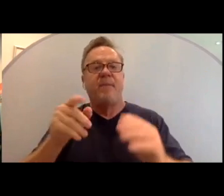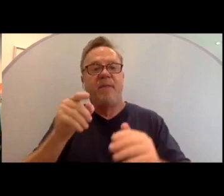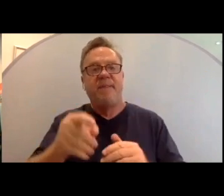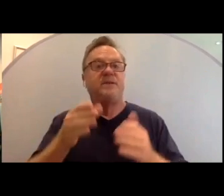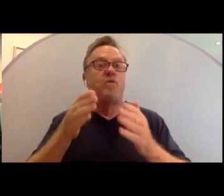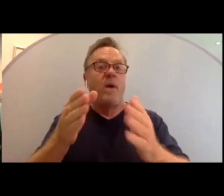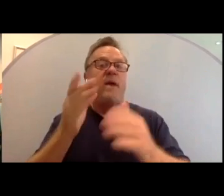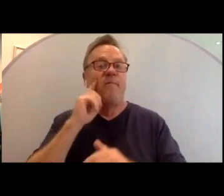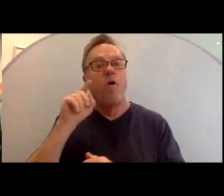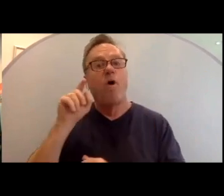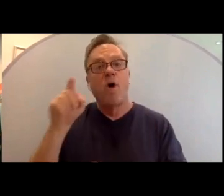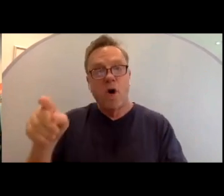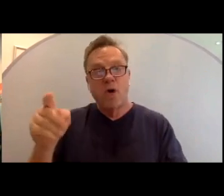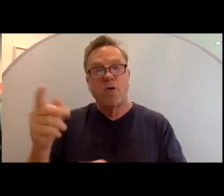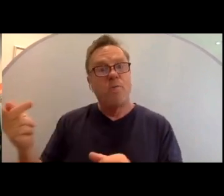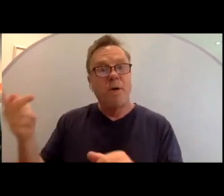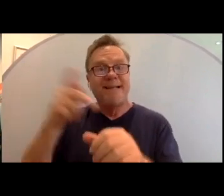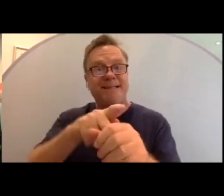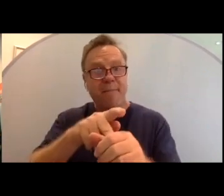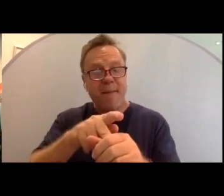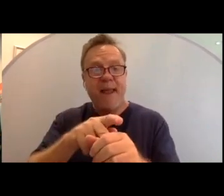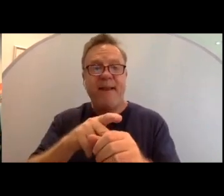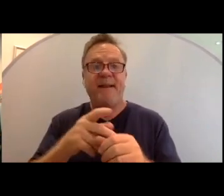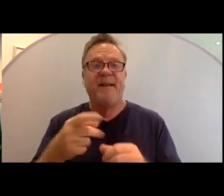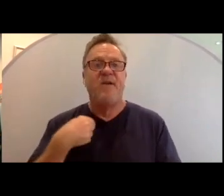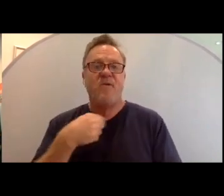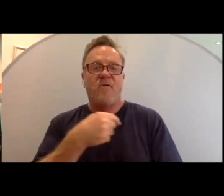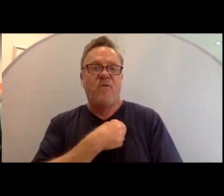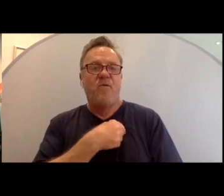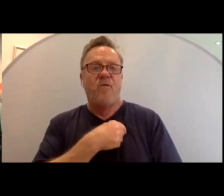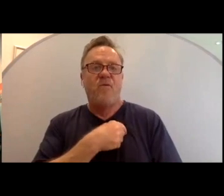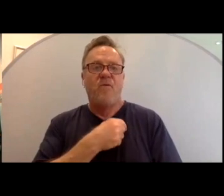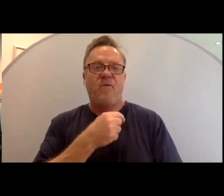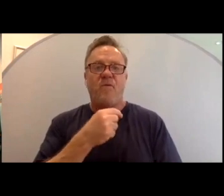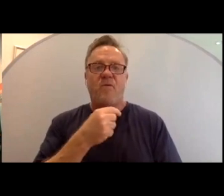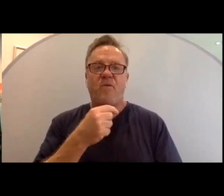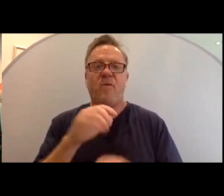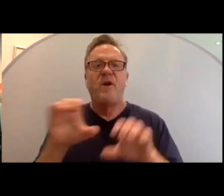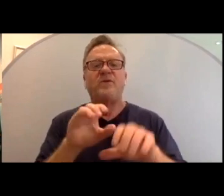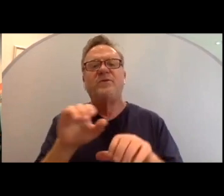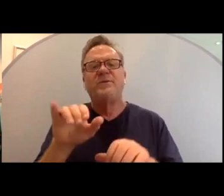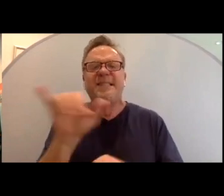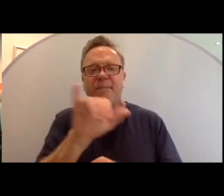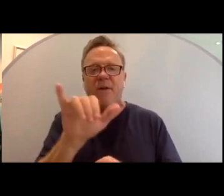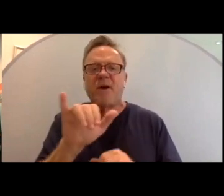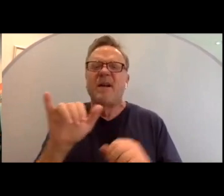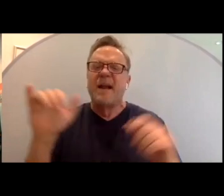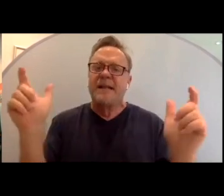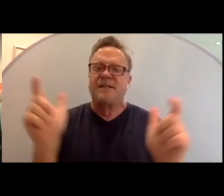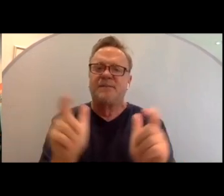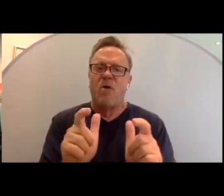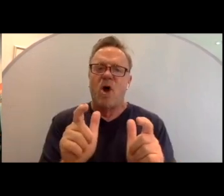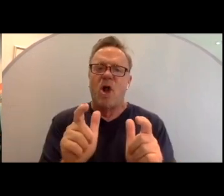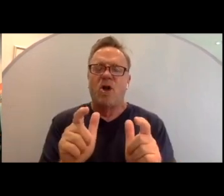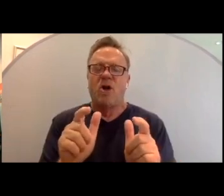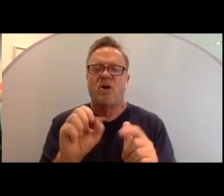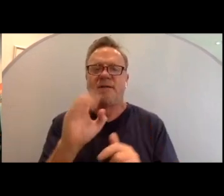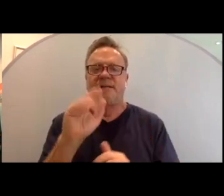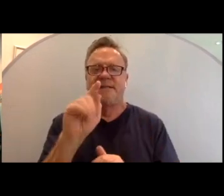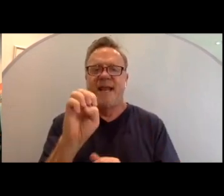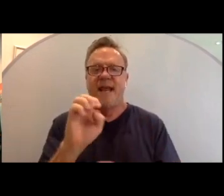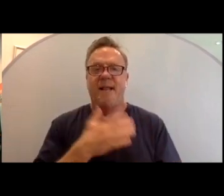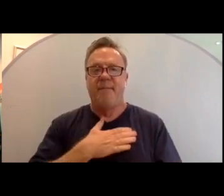her to be able to participate, we do so, you know, similarly on a smaller scale in my own synagogue by